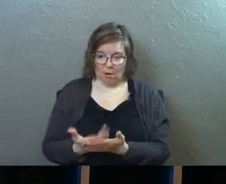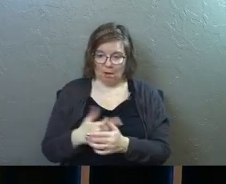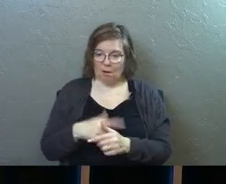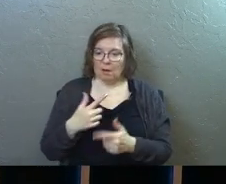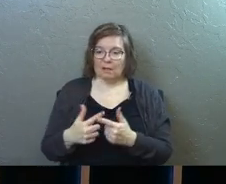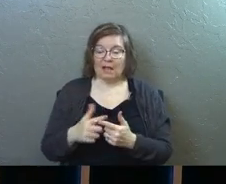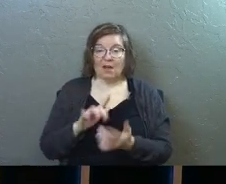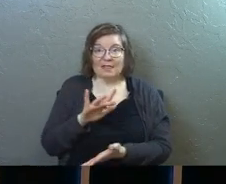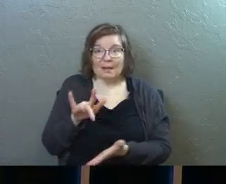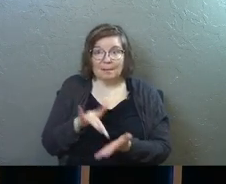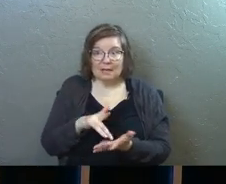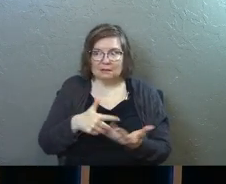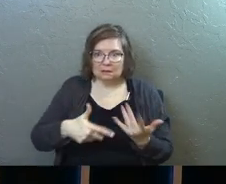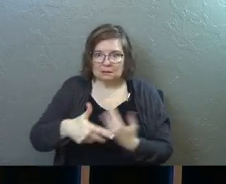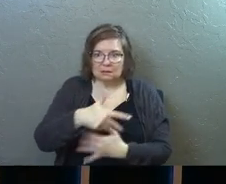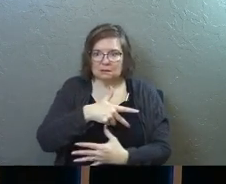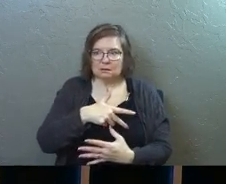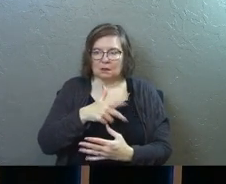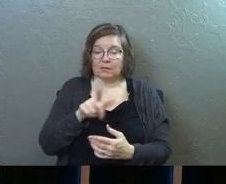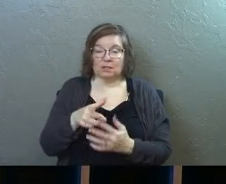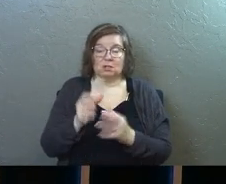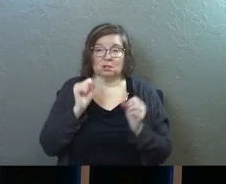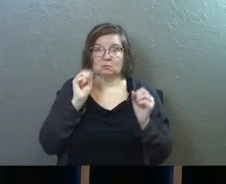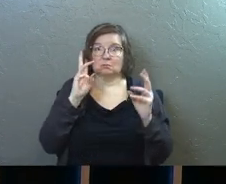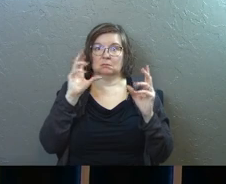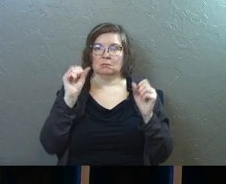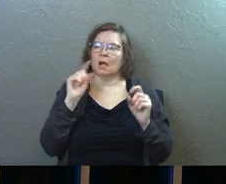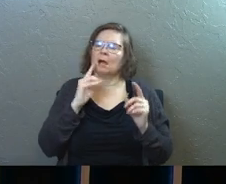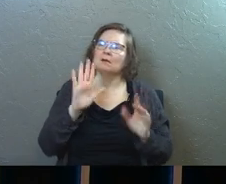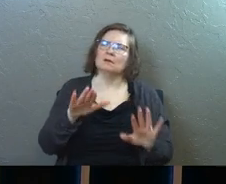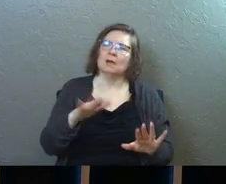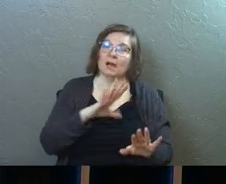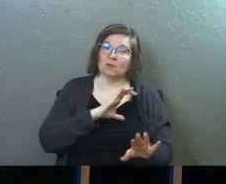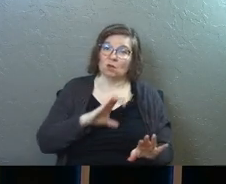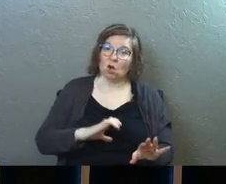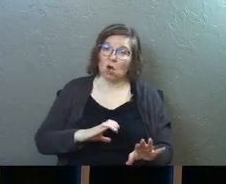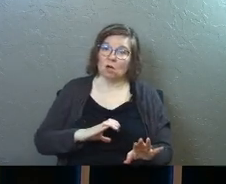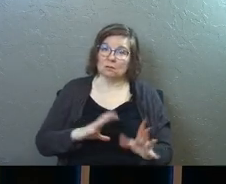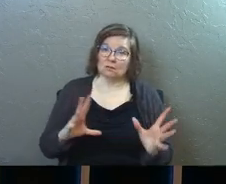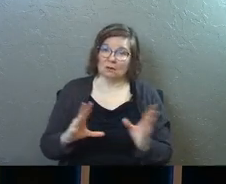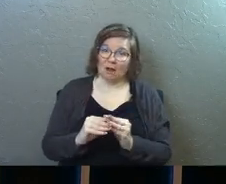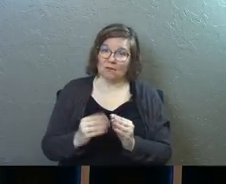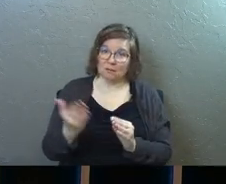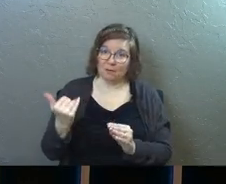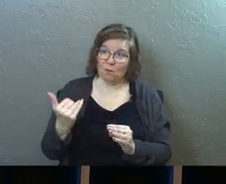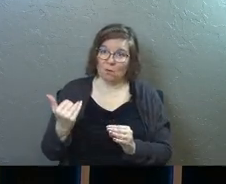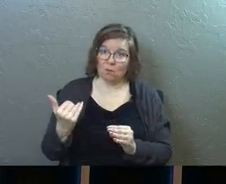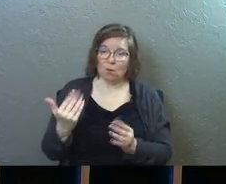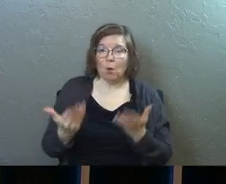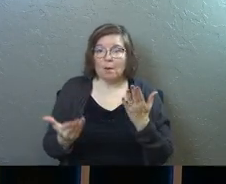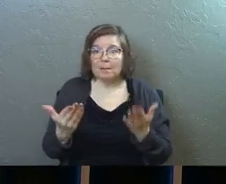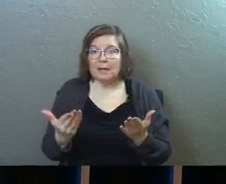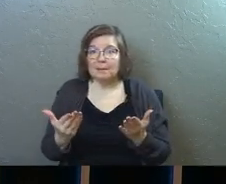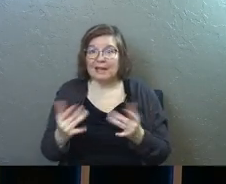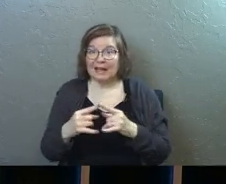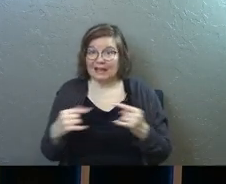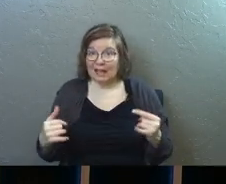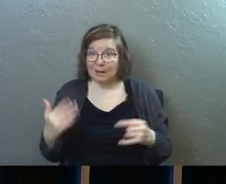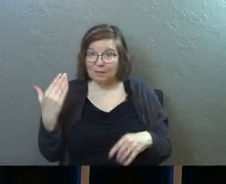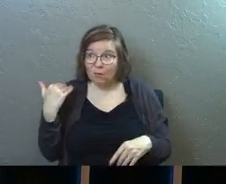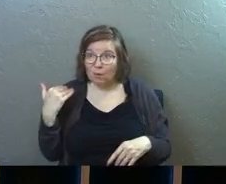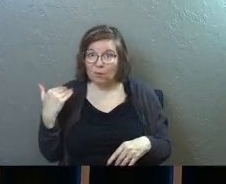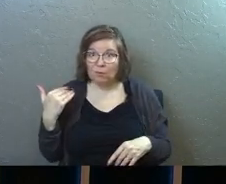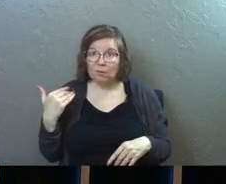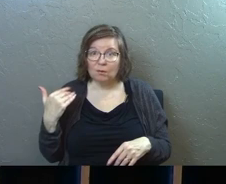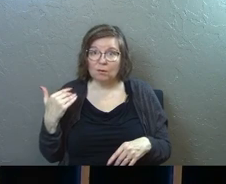there and then they're in the midst of this, this is just wild. Have you ever gone to a Christian conference before? Or maybe a Christian camp before?